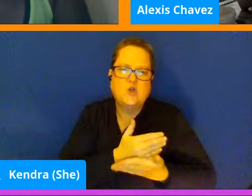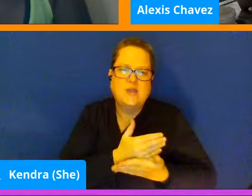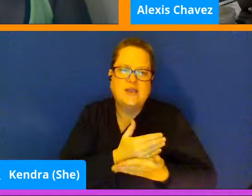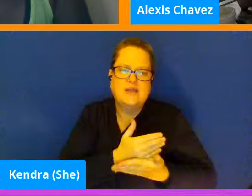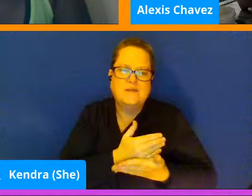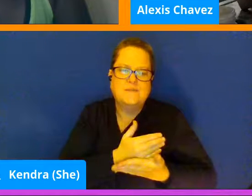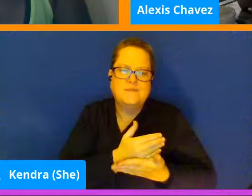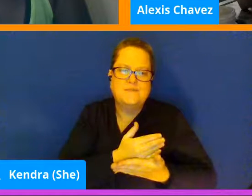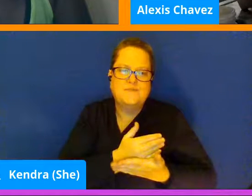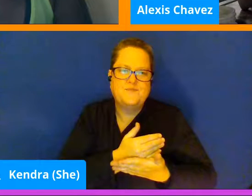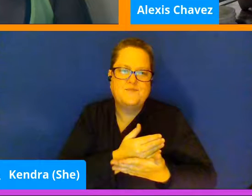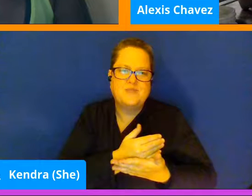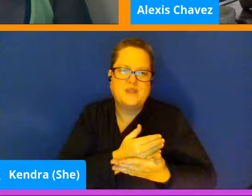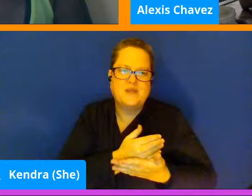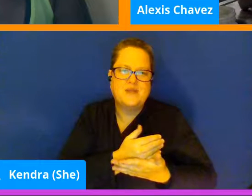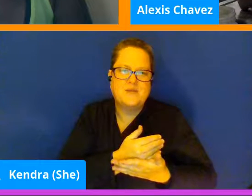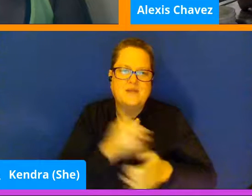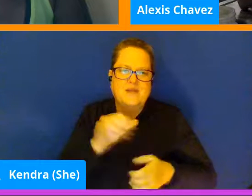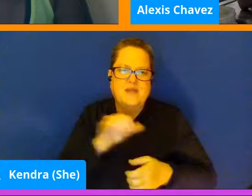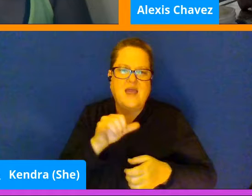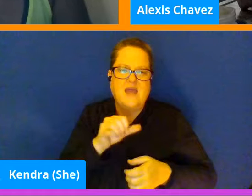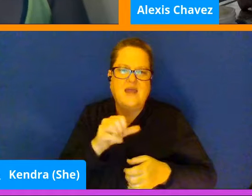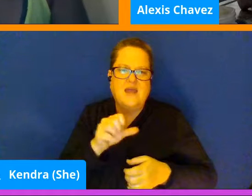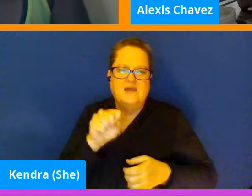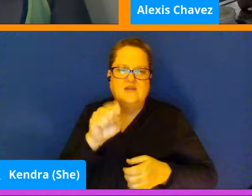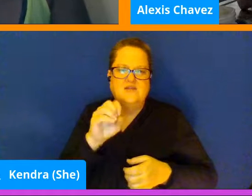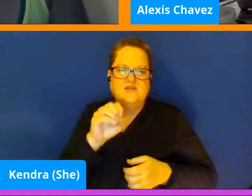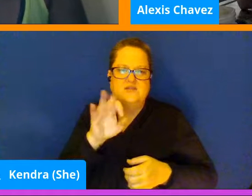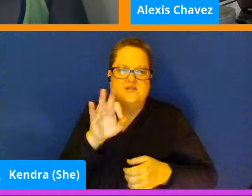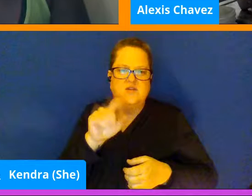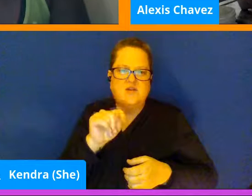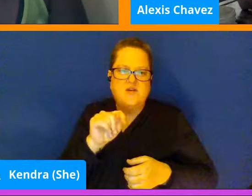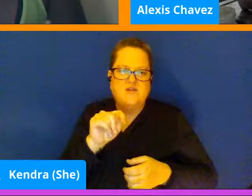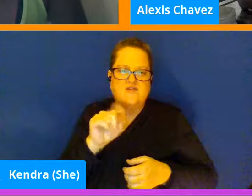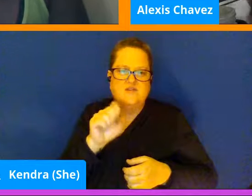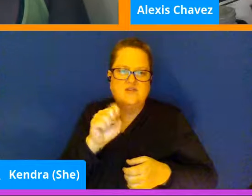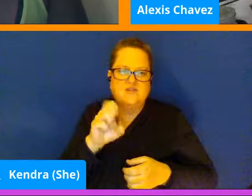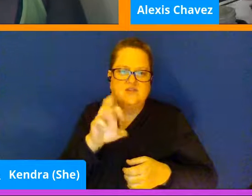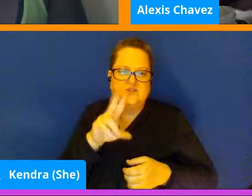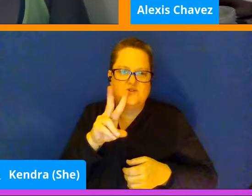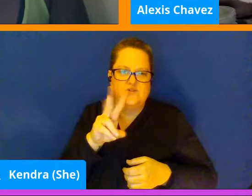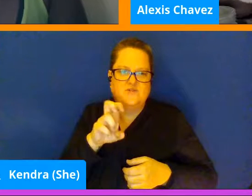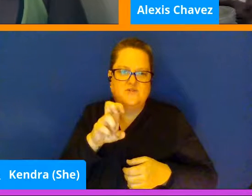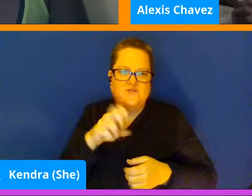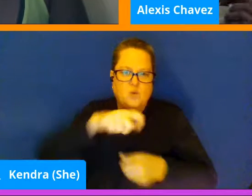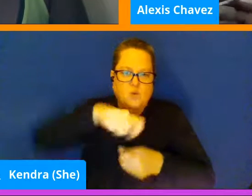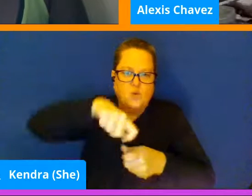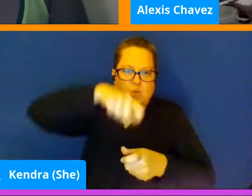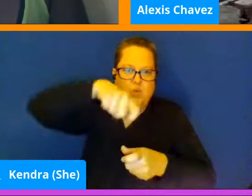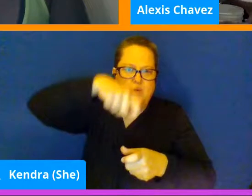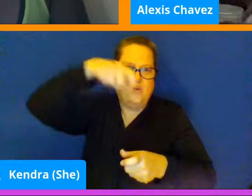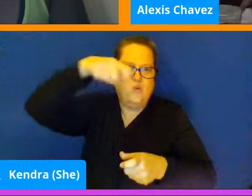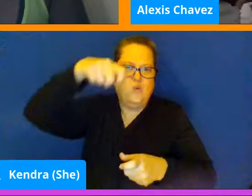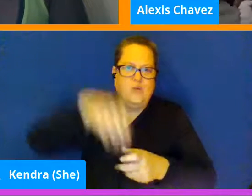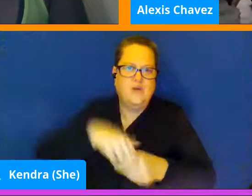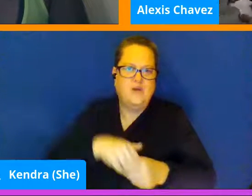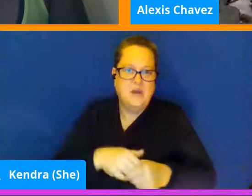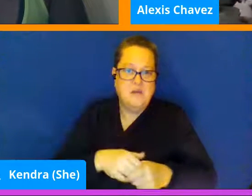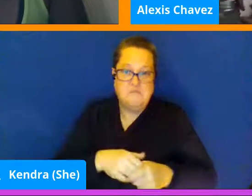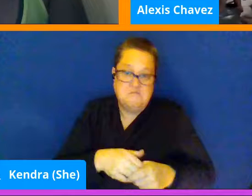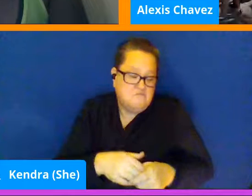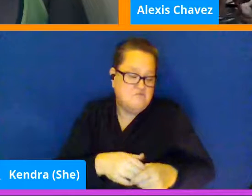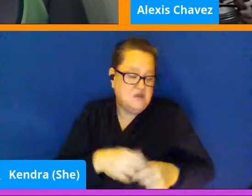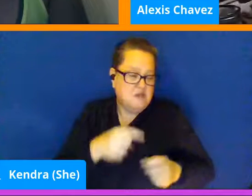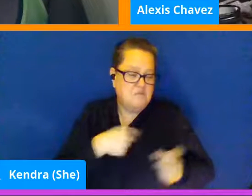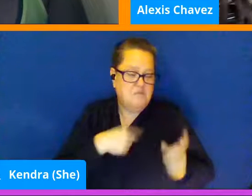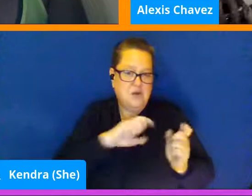it would probably come out something like soft serve. So. Mmm. I'm to give it a try. Throw this back in the freezer.